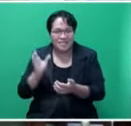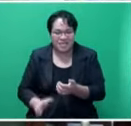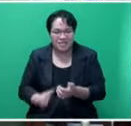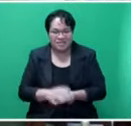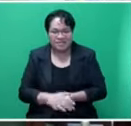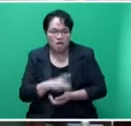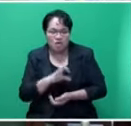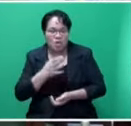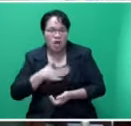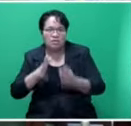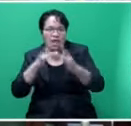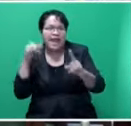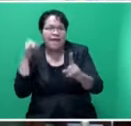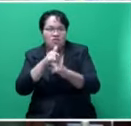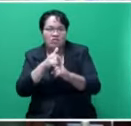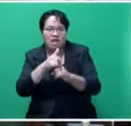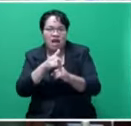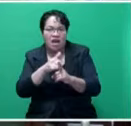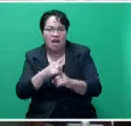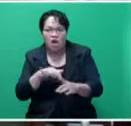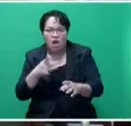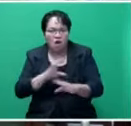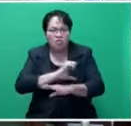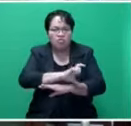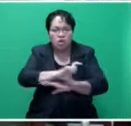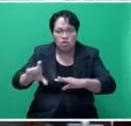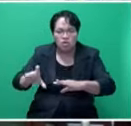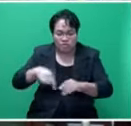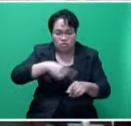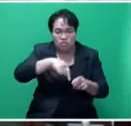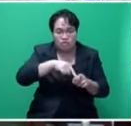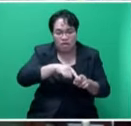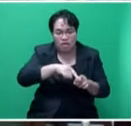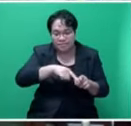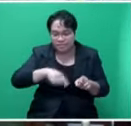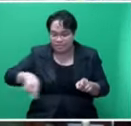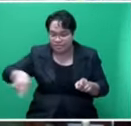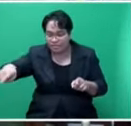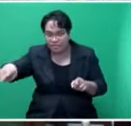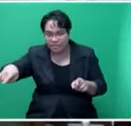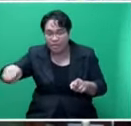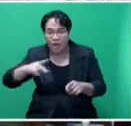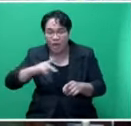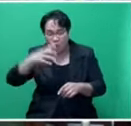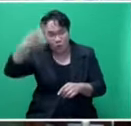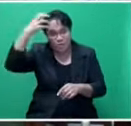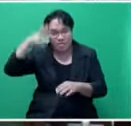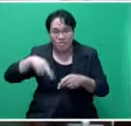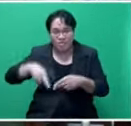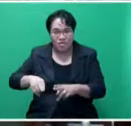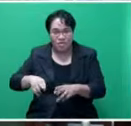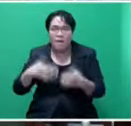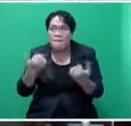they're not going to do up in the hills in Navosa or along the coast from Suba to Queen's Road you go certain places you